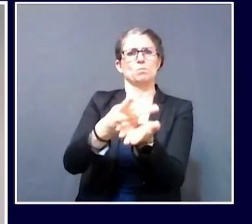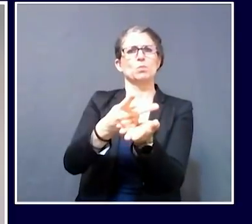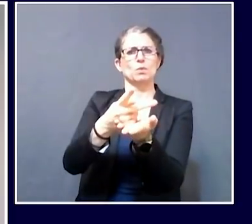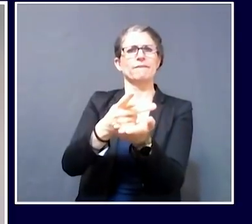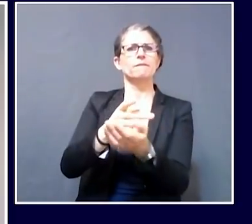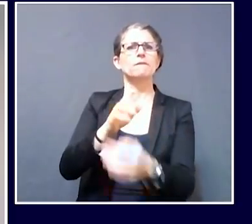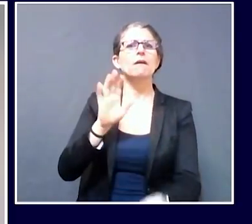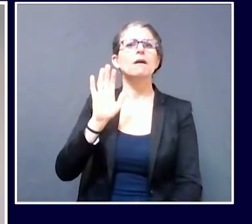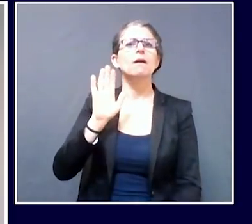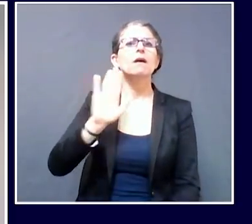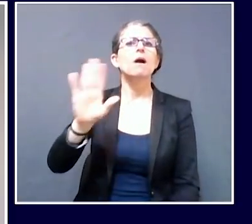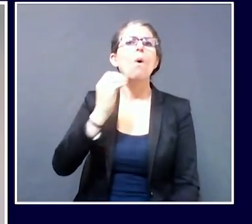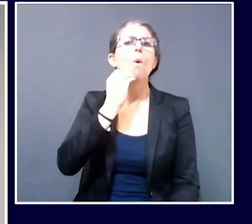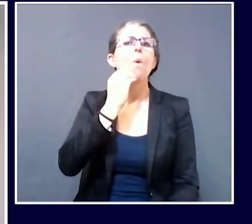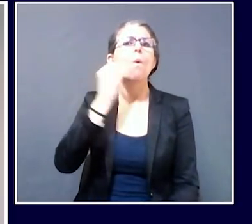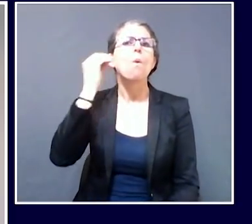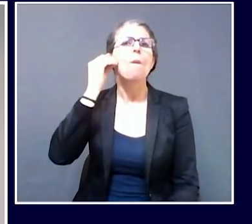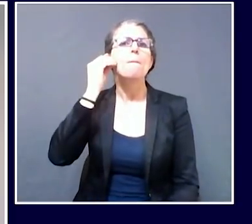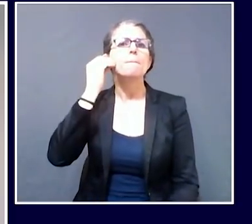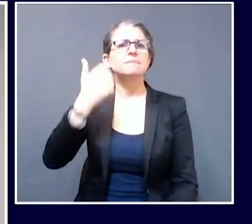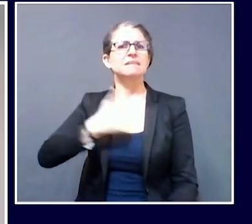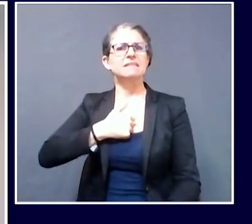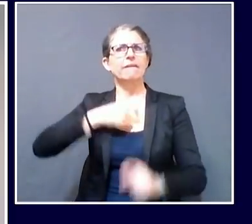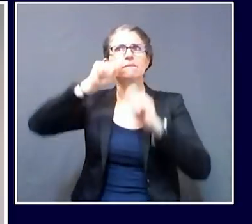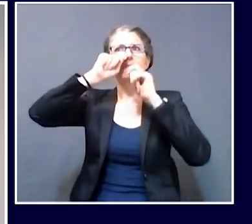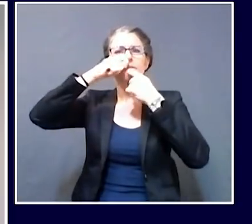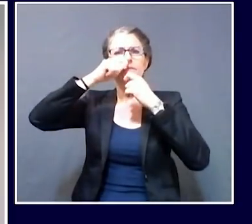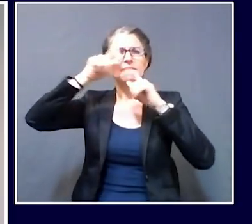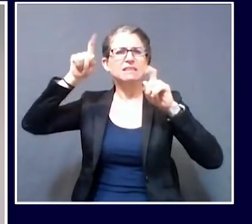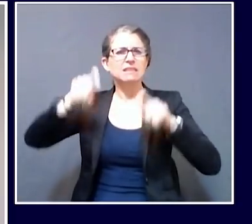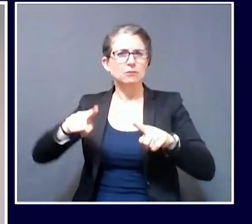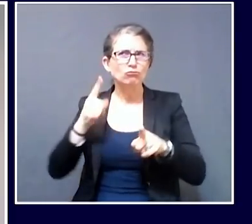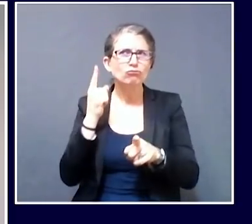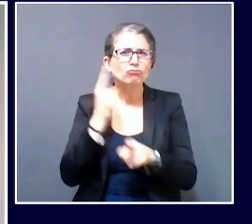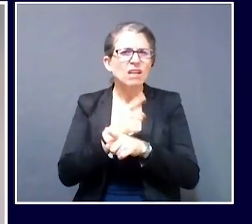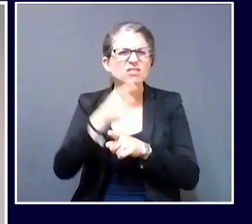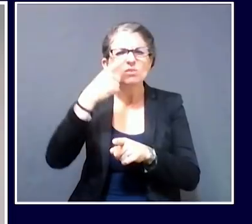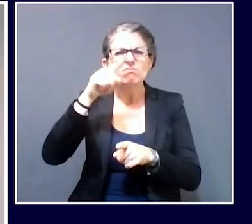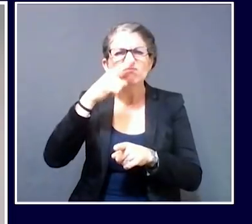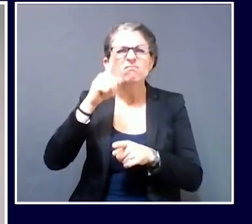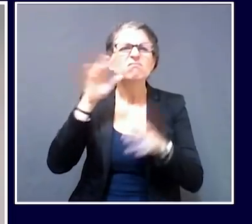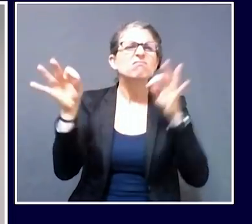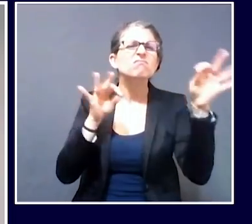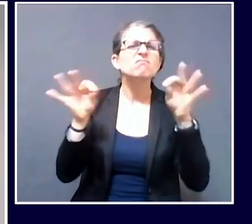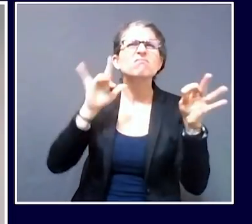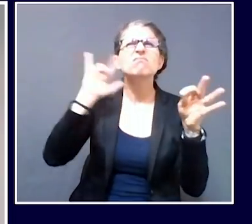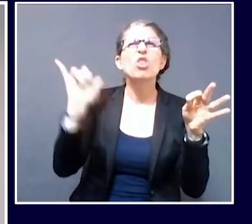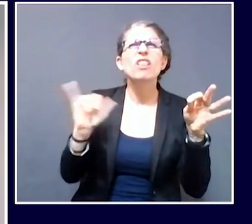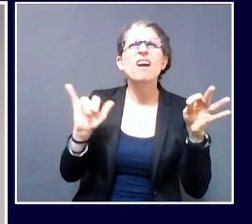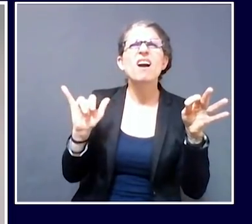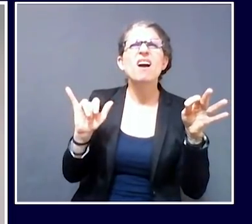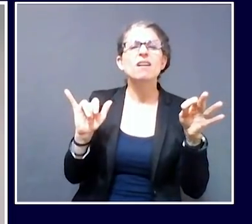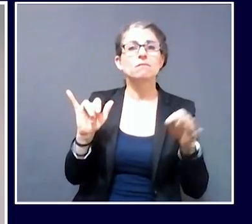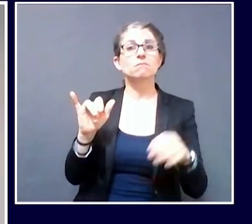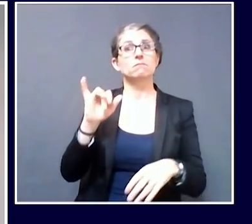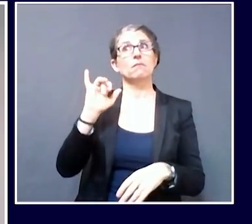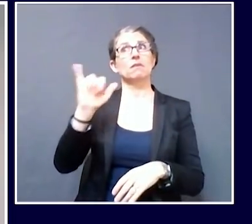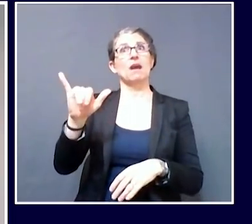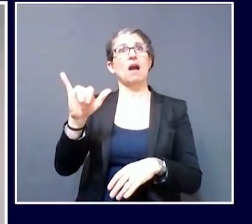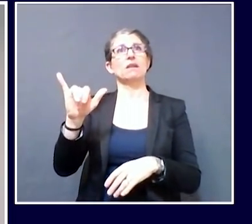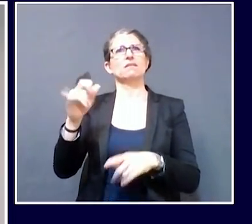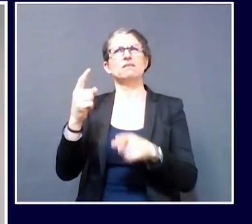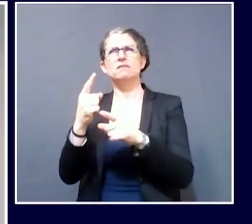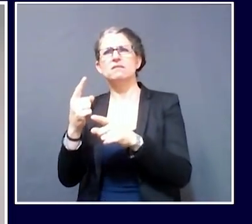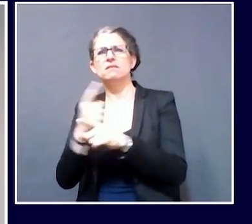Can you talk about the prevalence of these kits and the accuracy rate you're seeing? It seems as though, you know, there